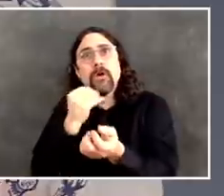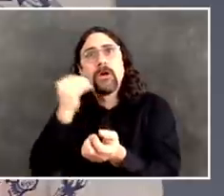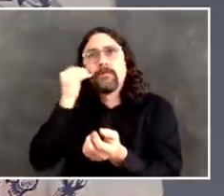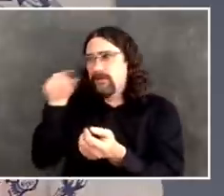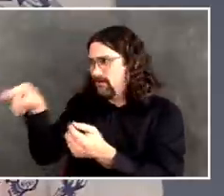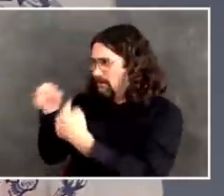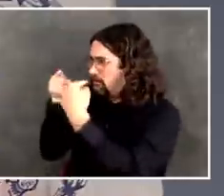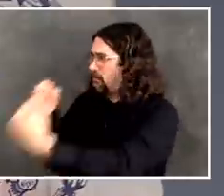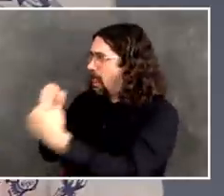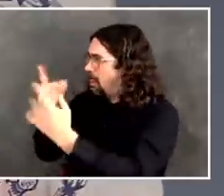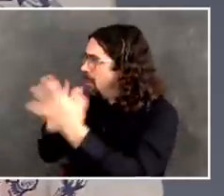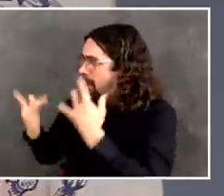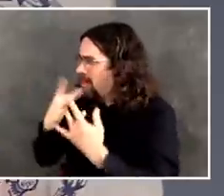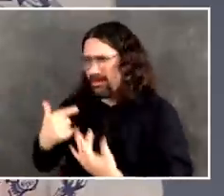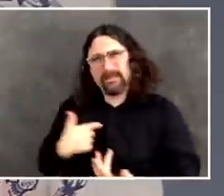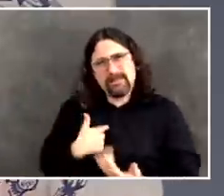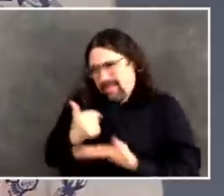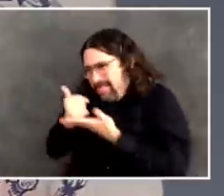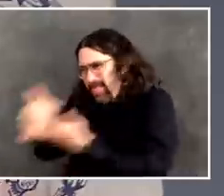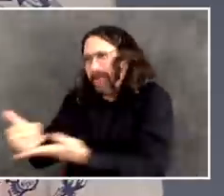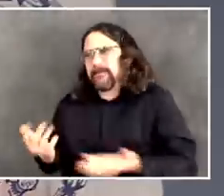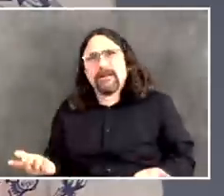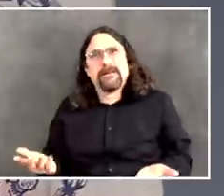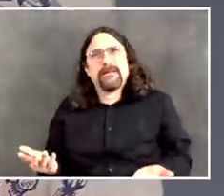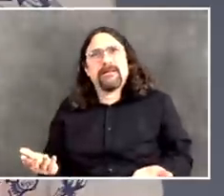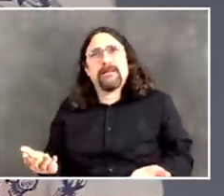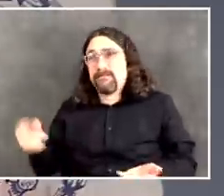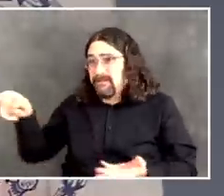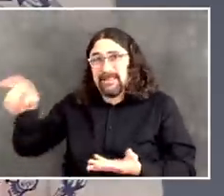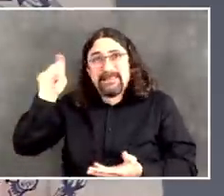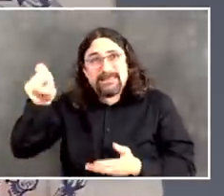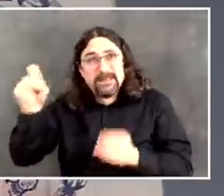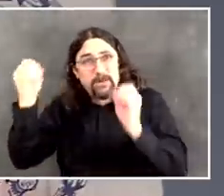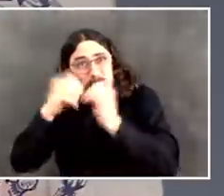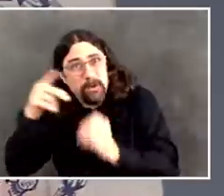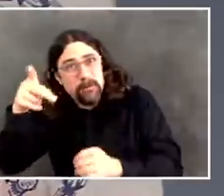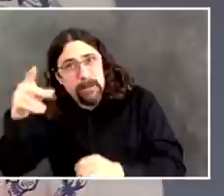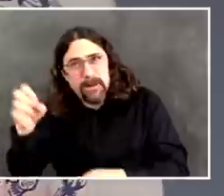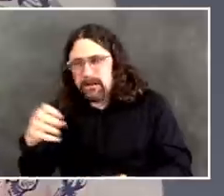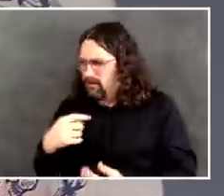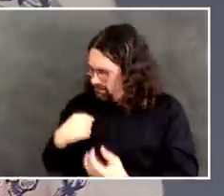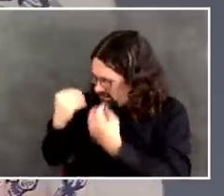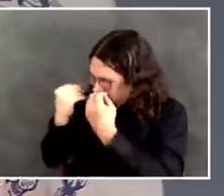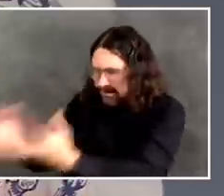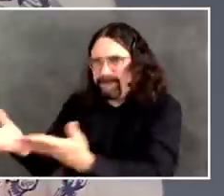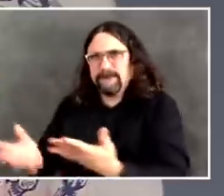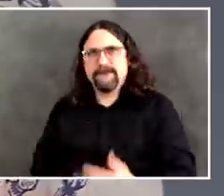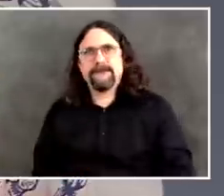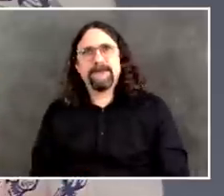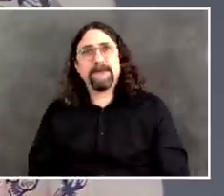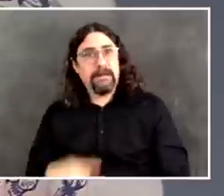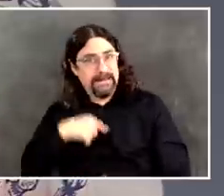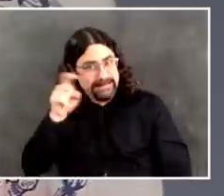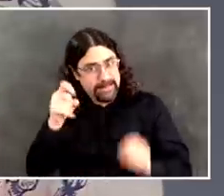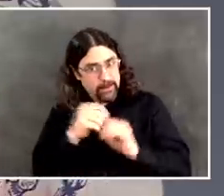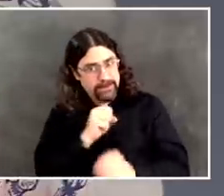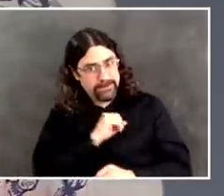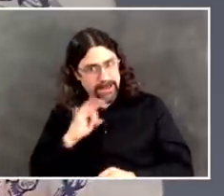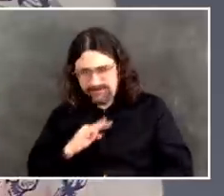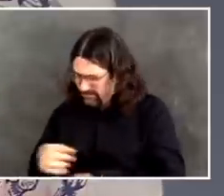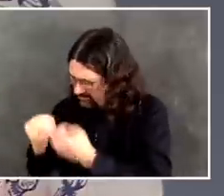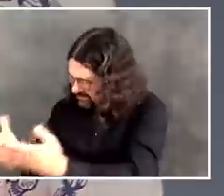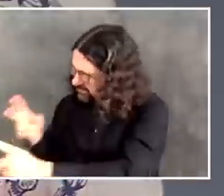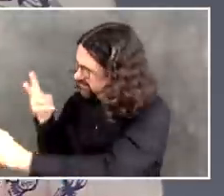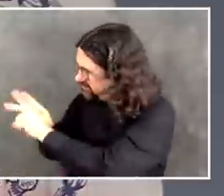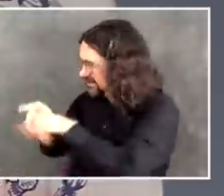protective equipment. We got it to them. They needed more staffing. We're getting it to them. It just is a matter of we're in a crisis. People's lives are on the